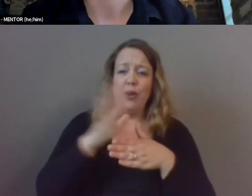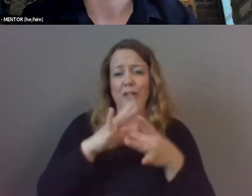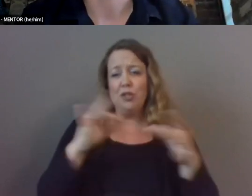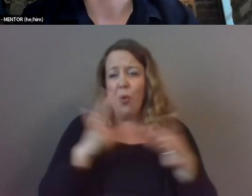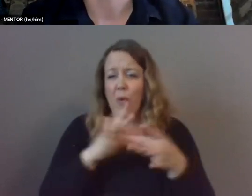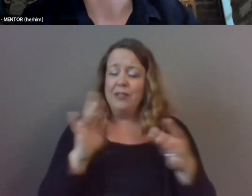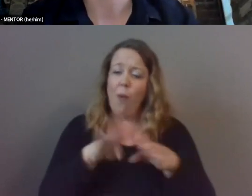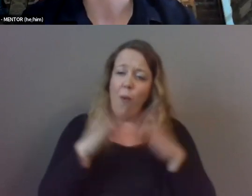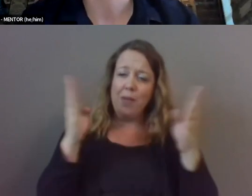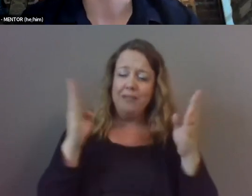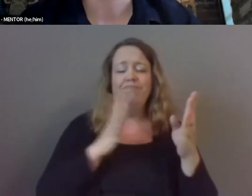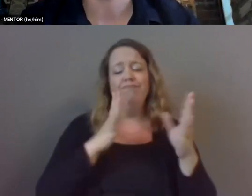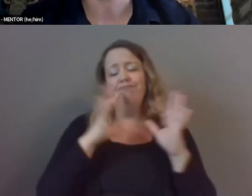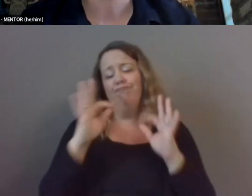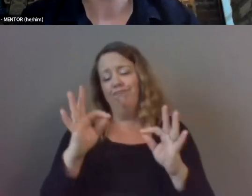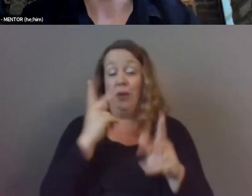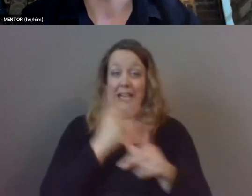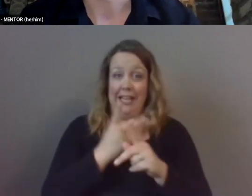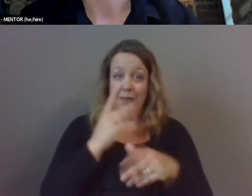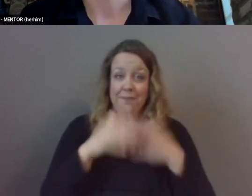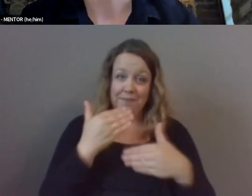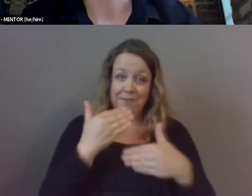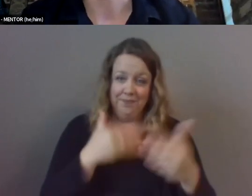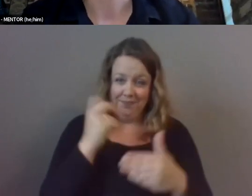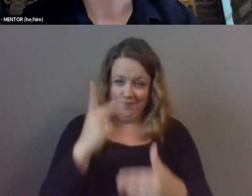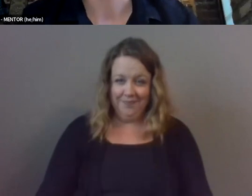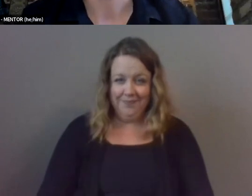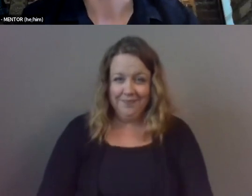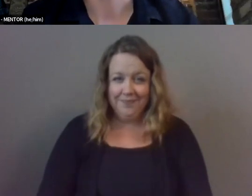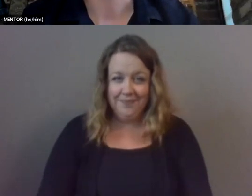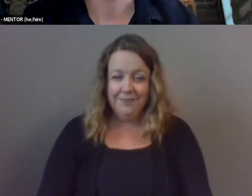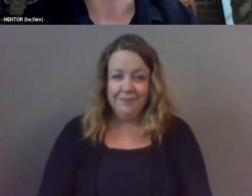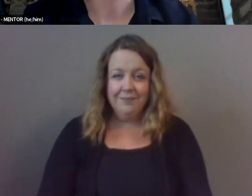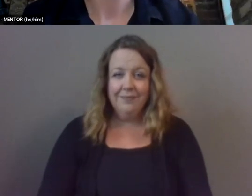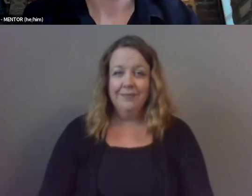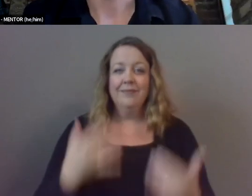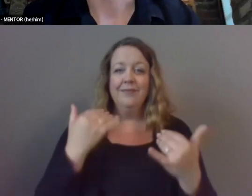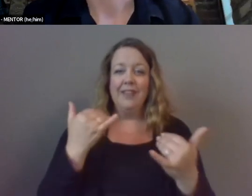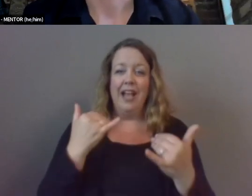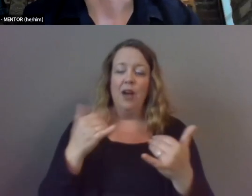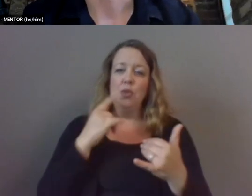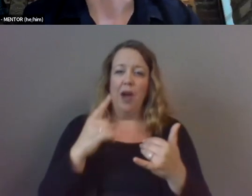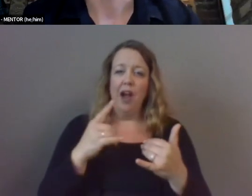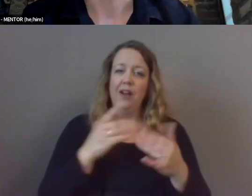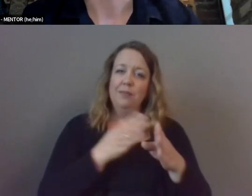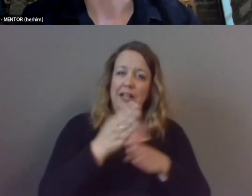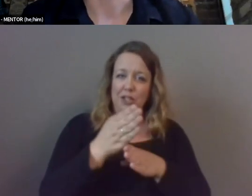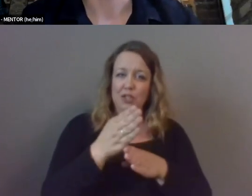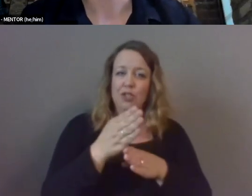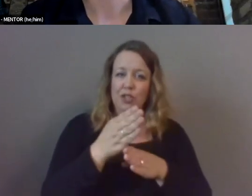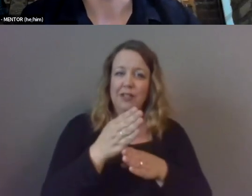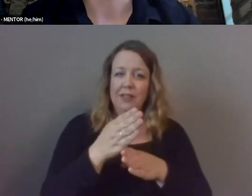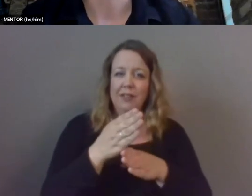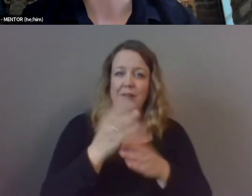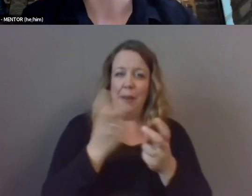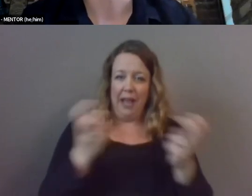much we're gonna keep this thing going um and move on to our practitioner panel um and so i'm going to invite our program